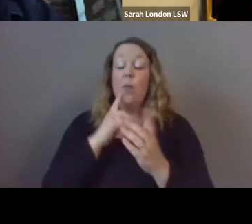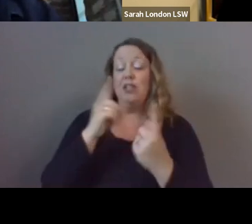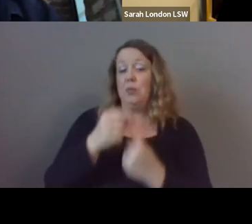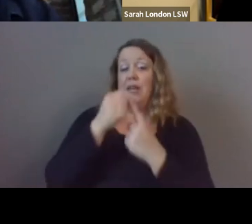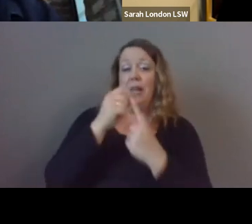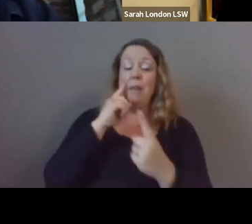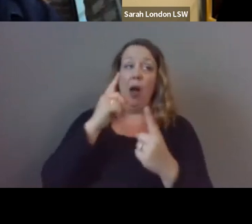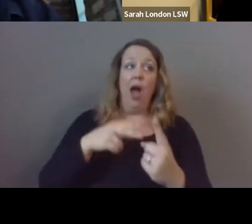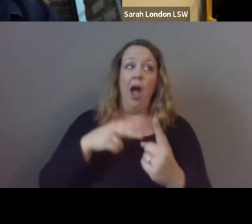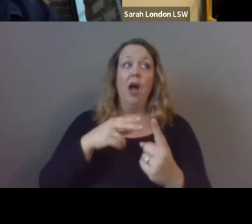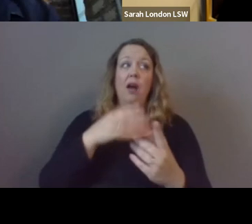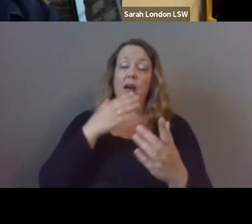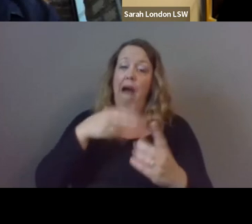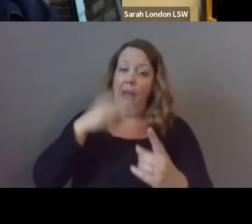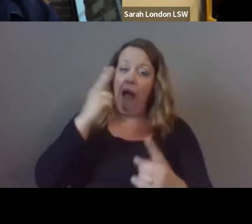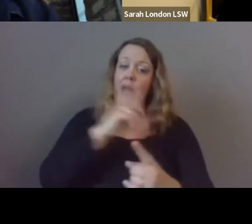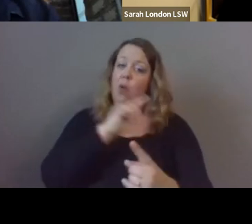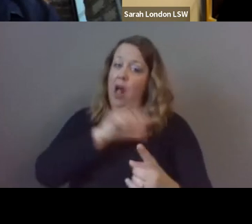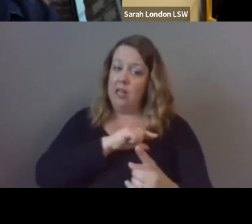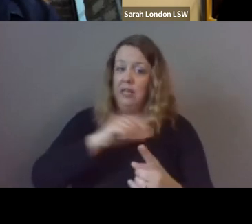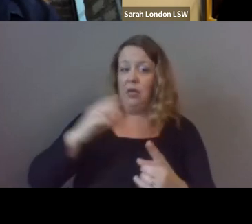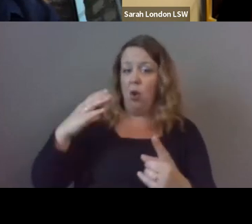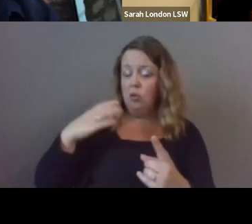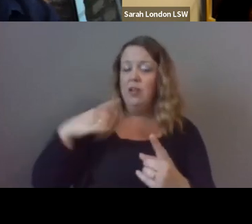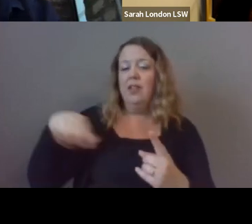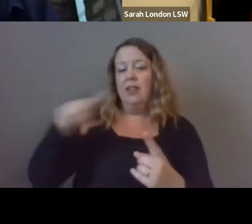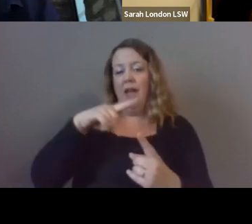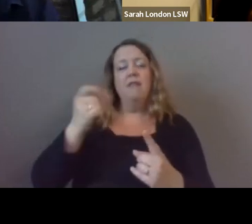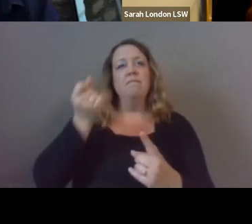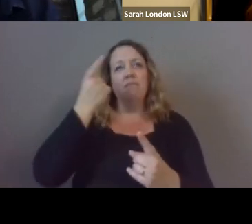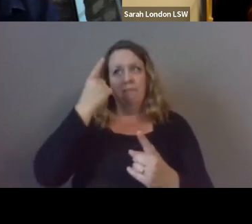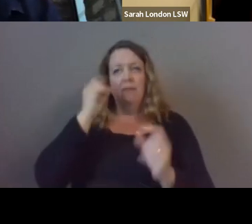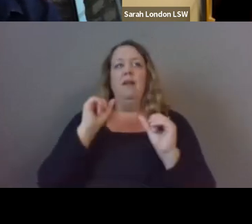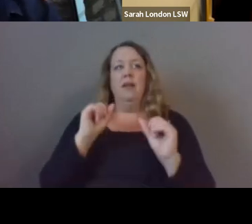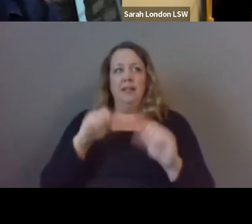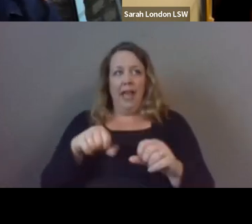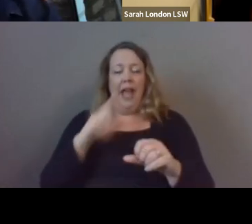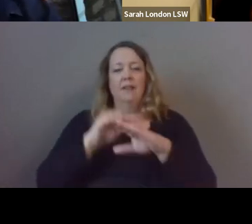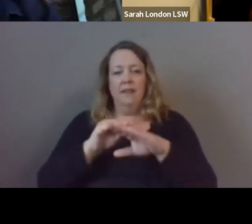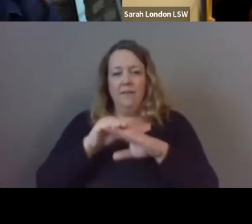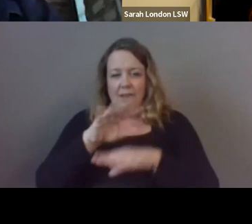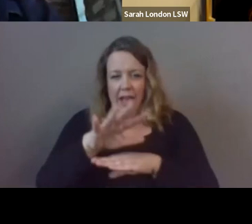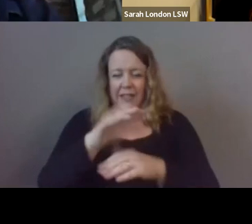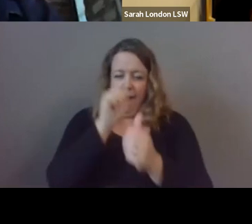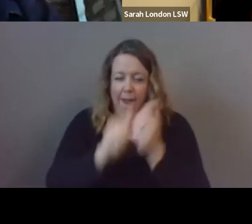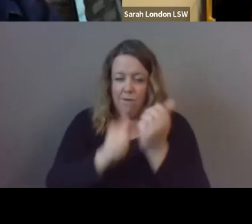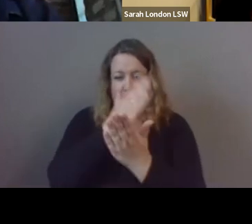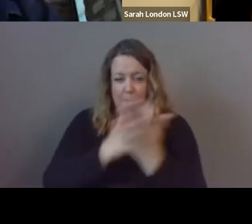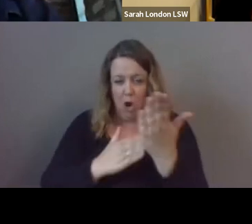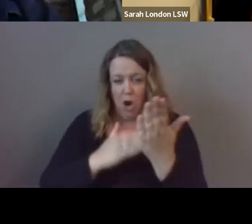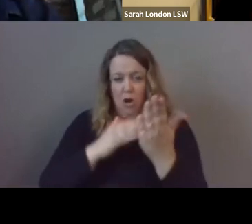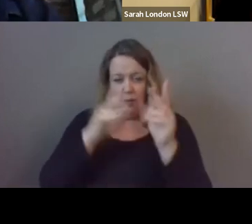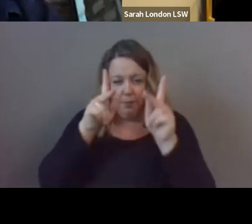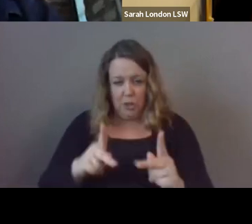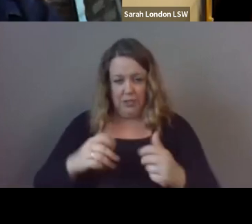they have the understanding that they have the ability to have an effect on every single aspect of their young